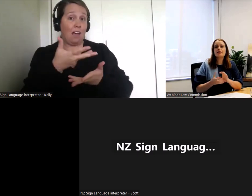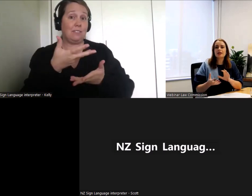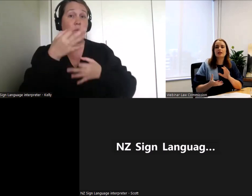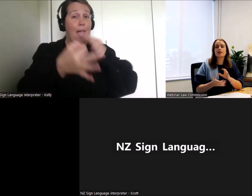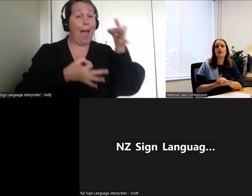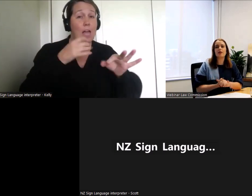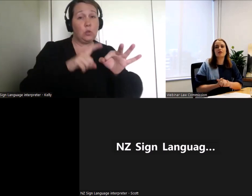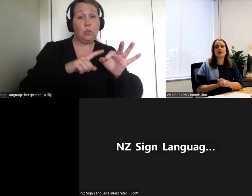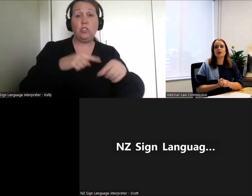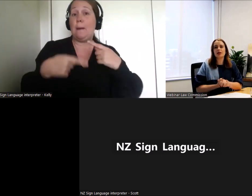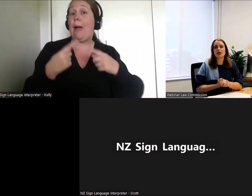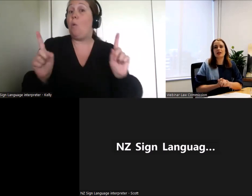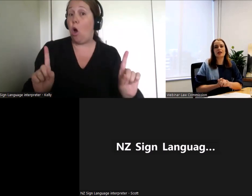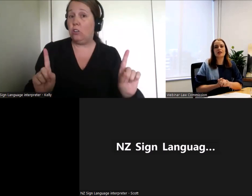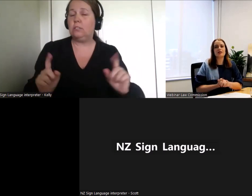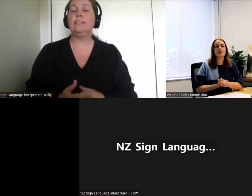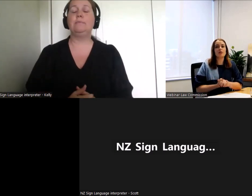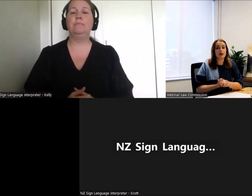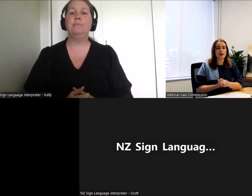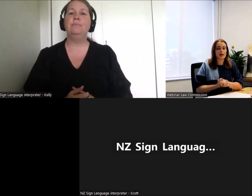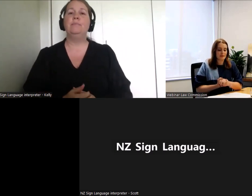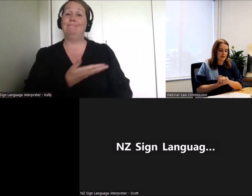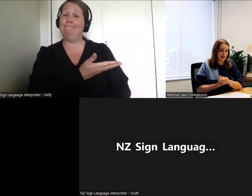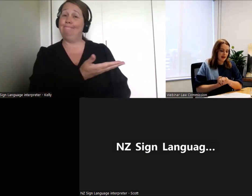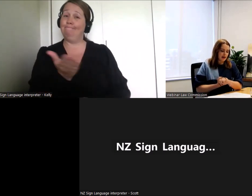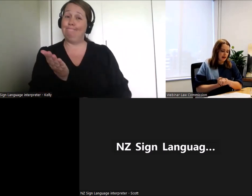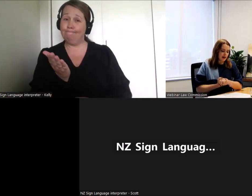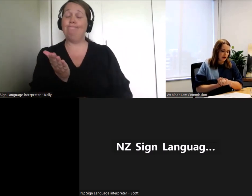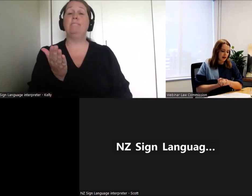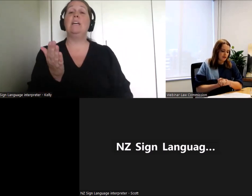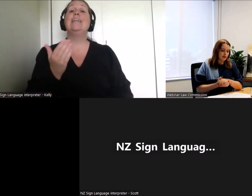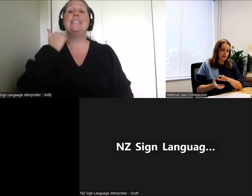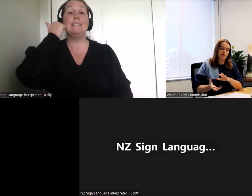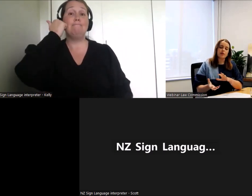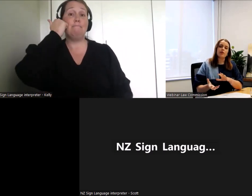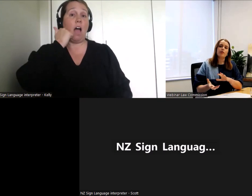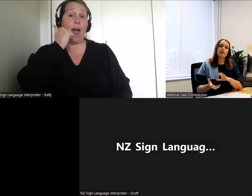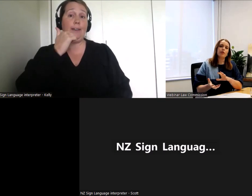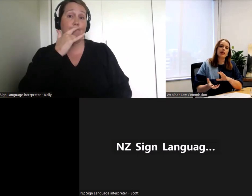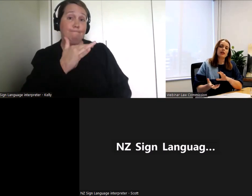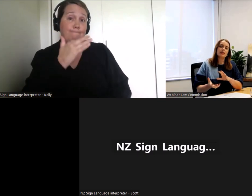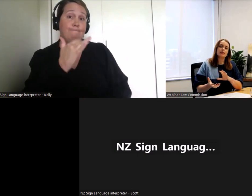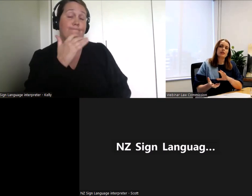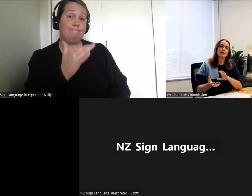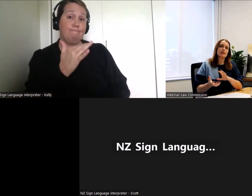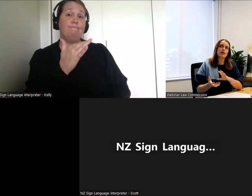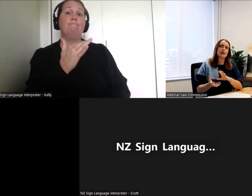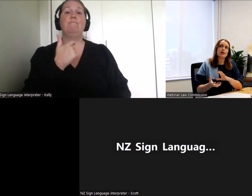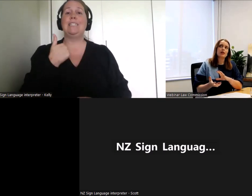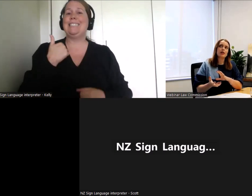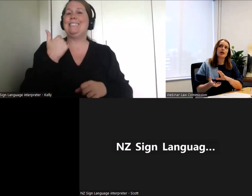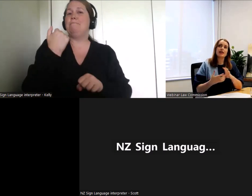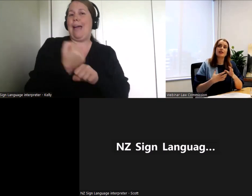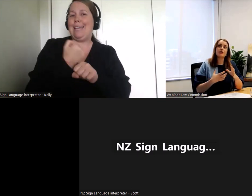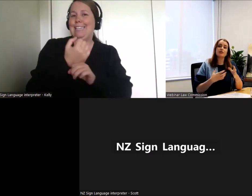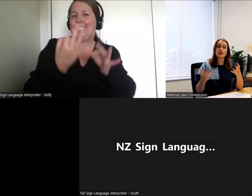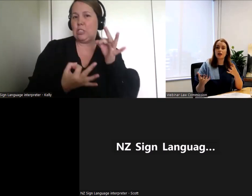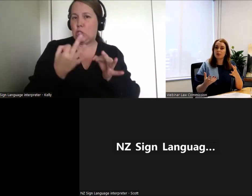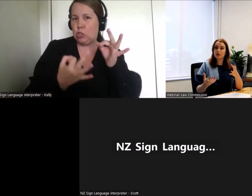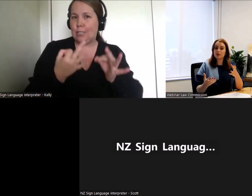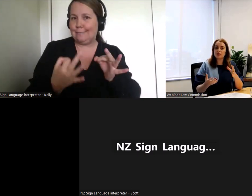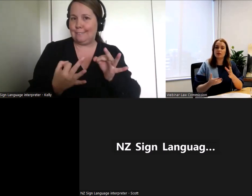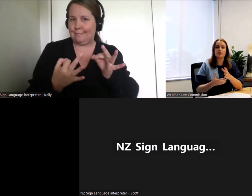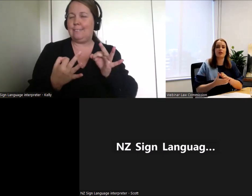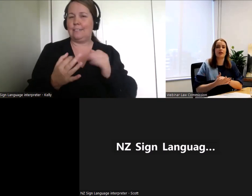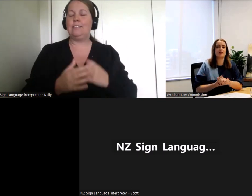understandings of decision making in Tiawari. For example we discuss a set of